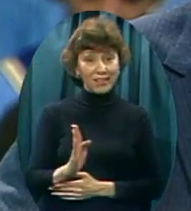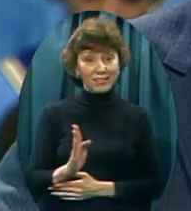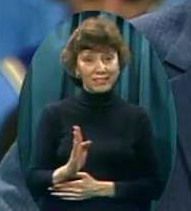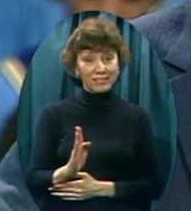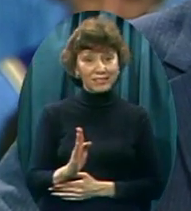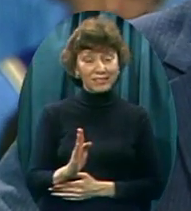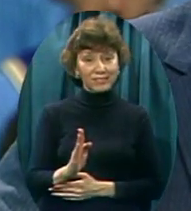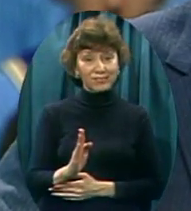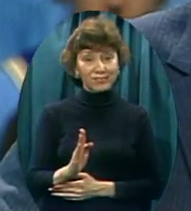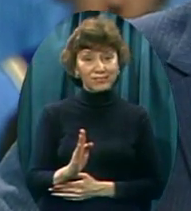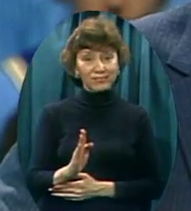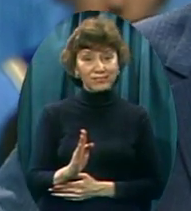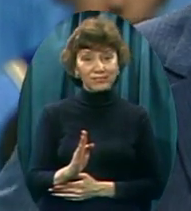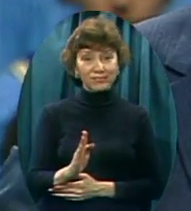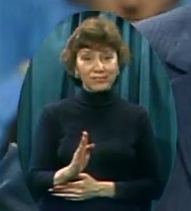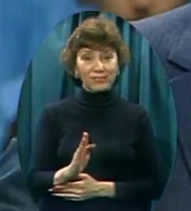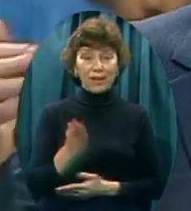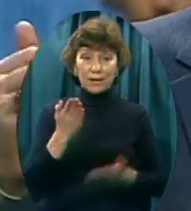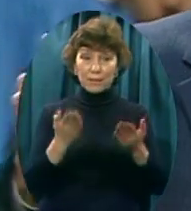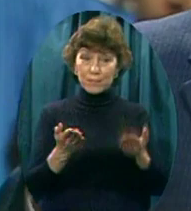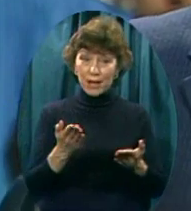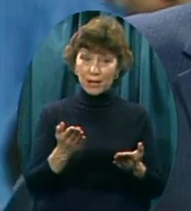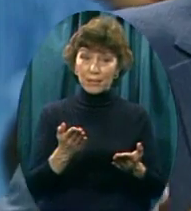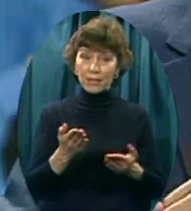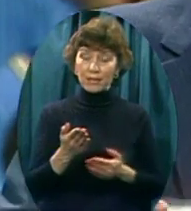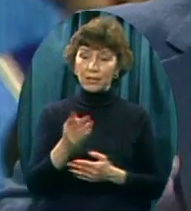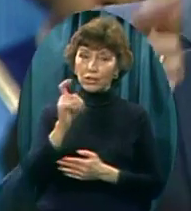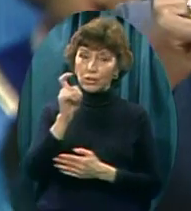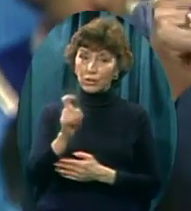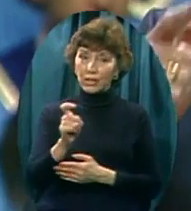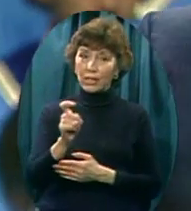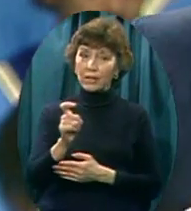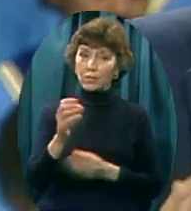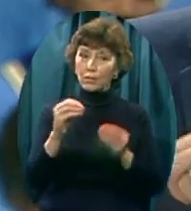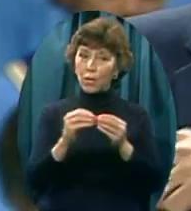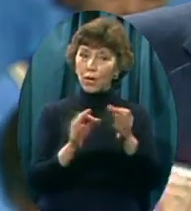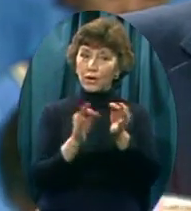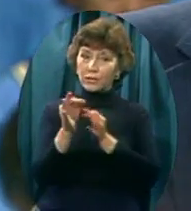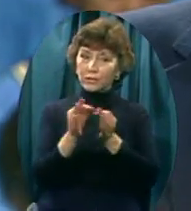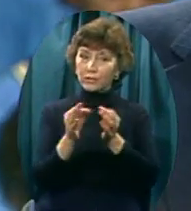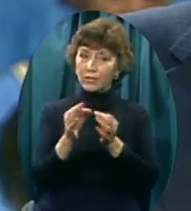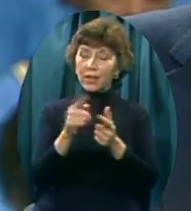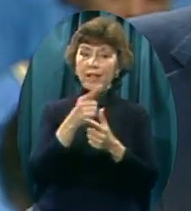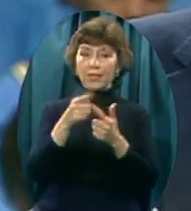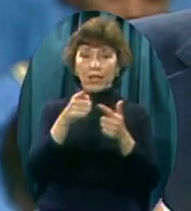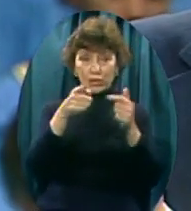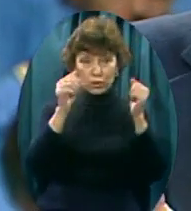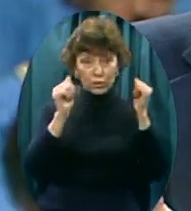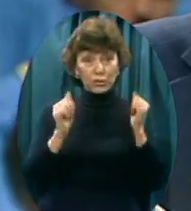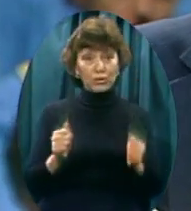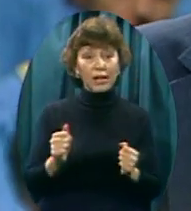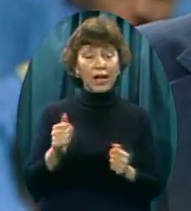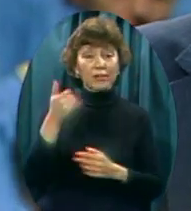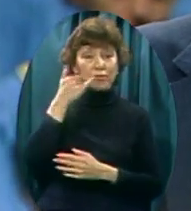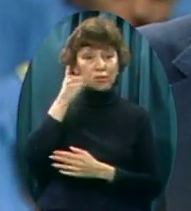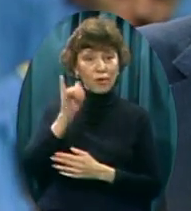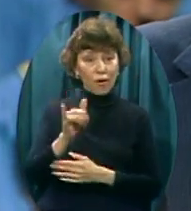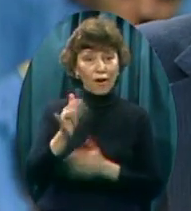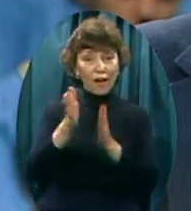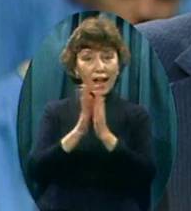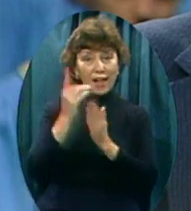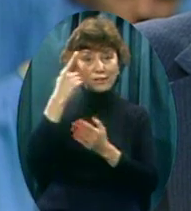If you want to join Our church come If you want to Rededicate your life To the Lord come But by the television Set at home If you prayed that prayer In a minute